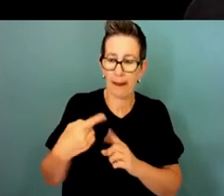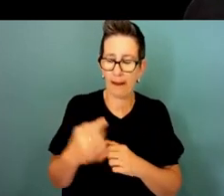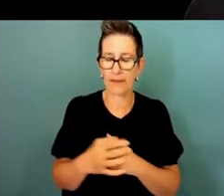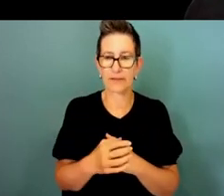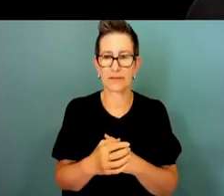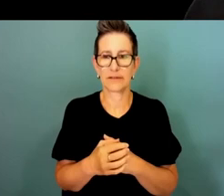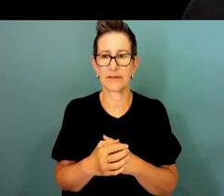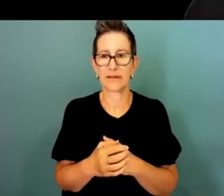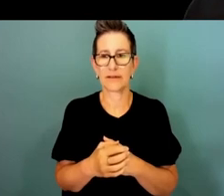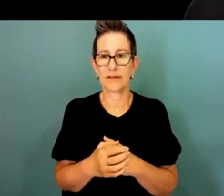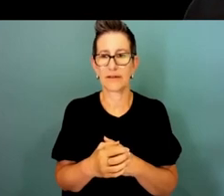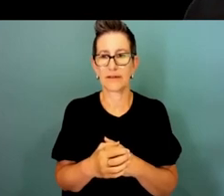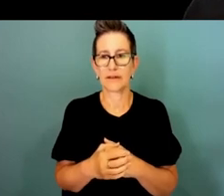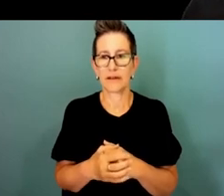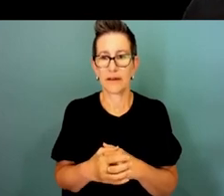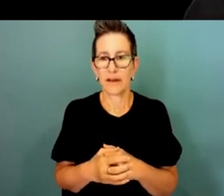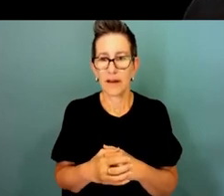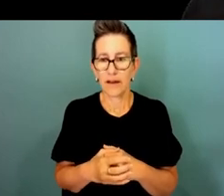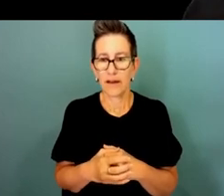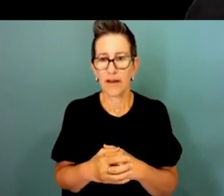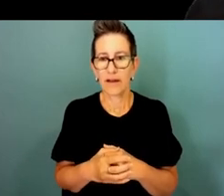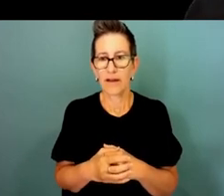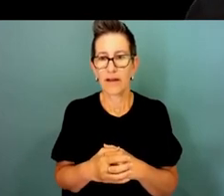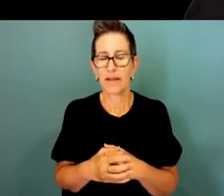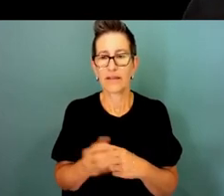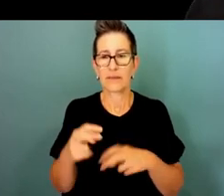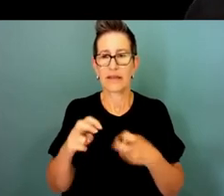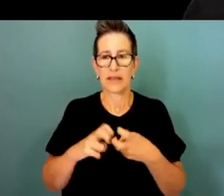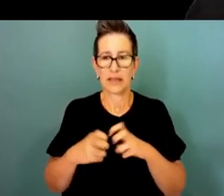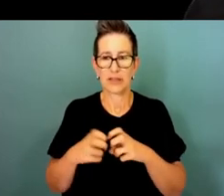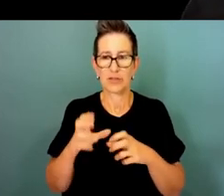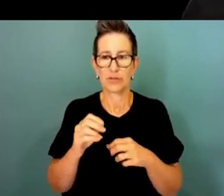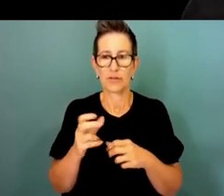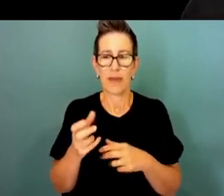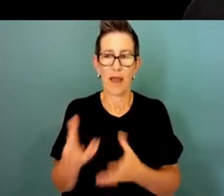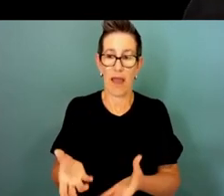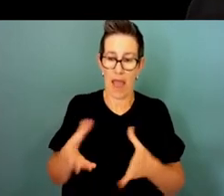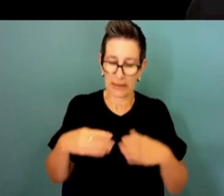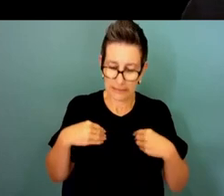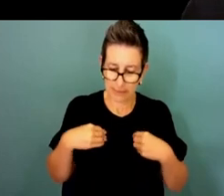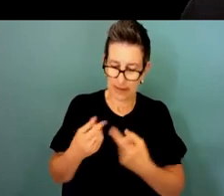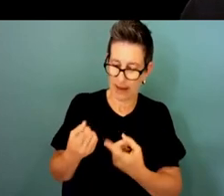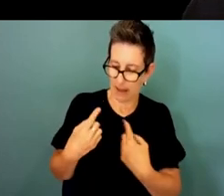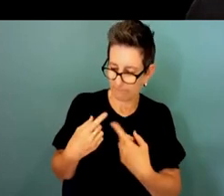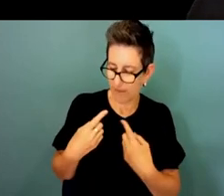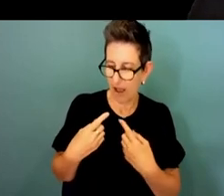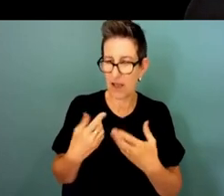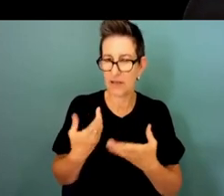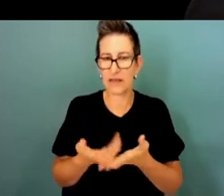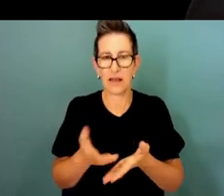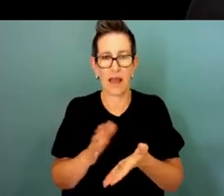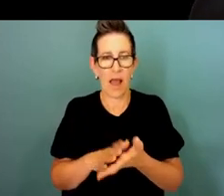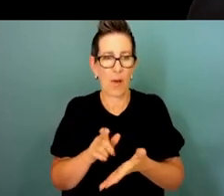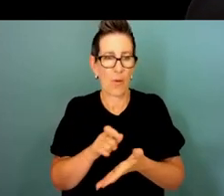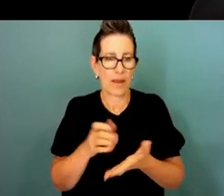draft legal advice there have been issues thrown up about note-taking and record-keeping there's been a whole suite of issues that have come out of that